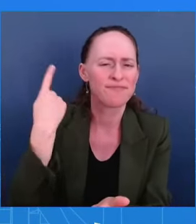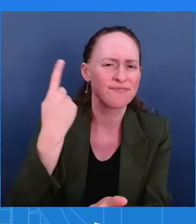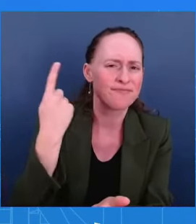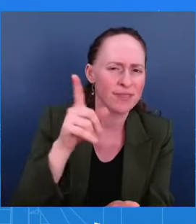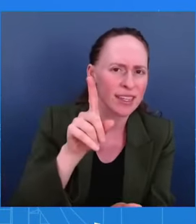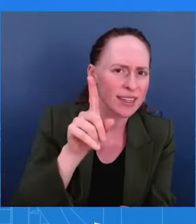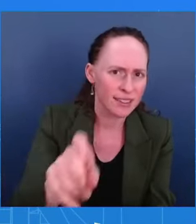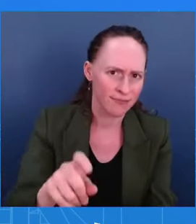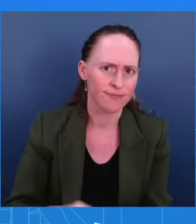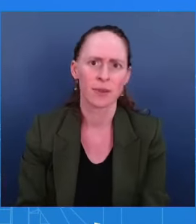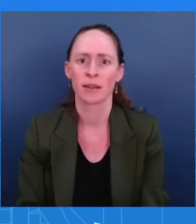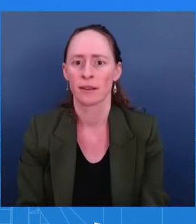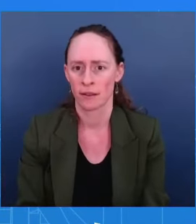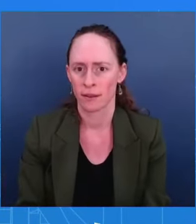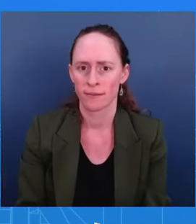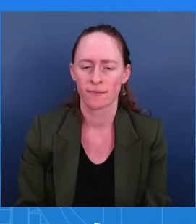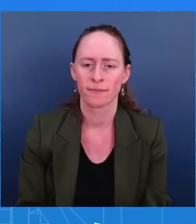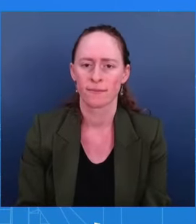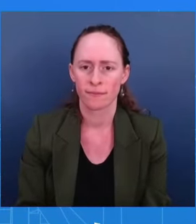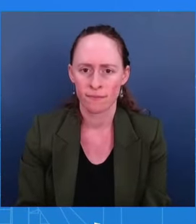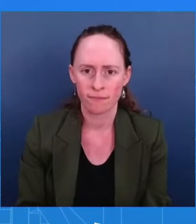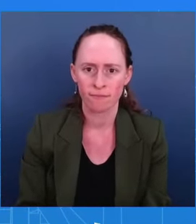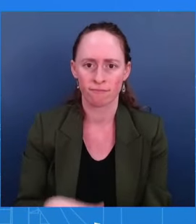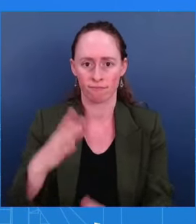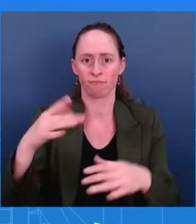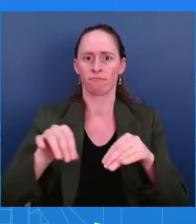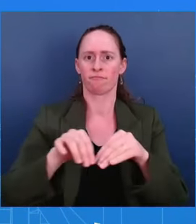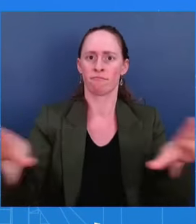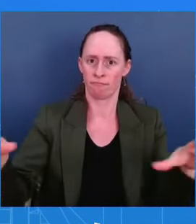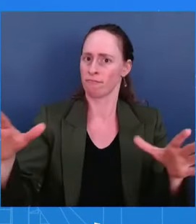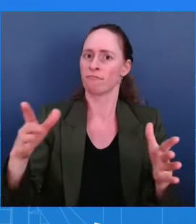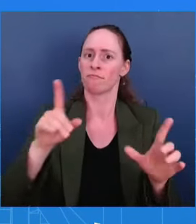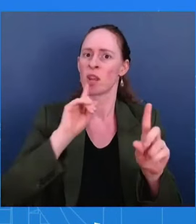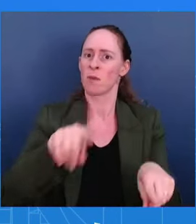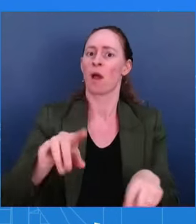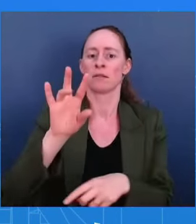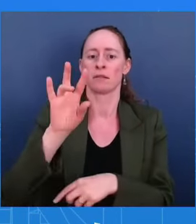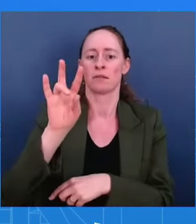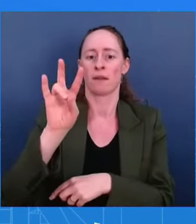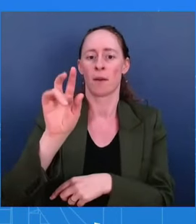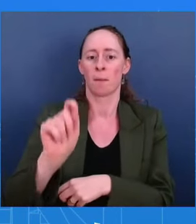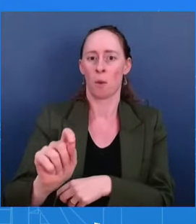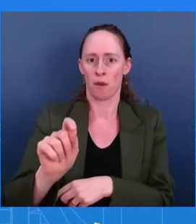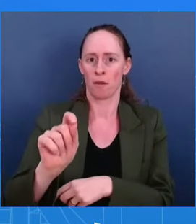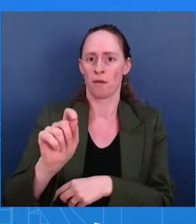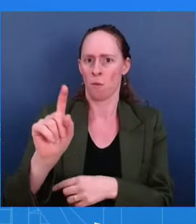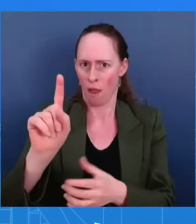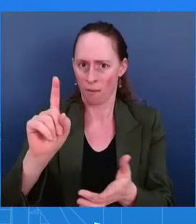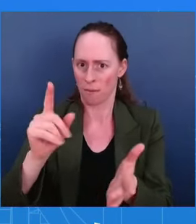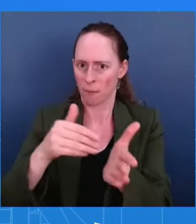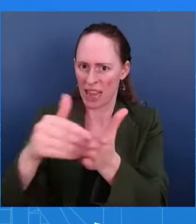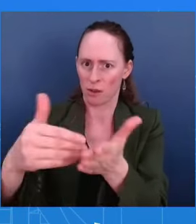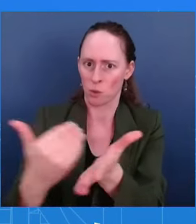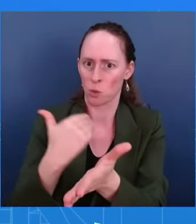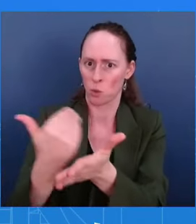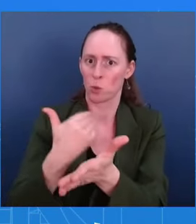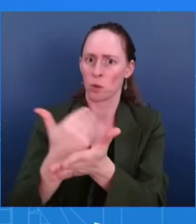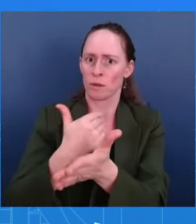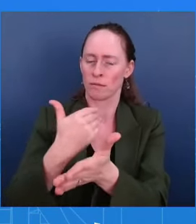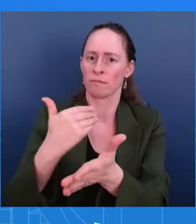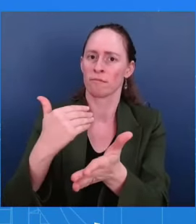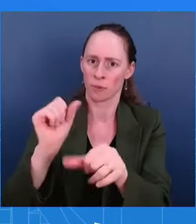in this country but the revisions in that number showed that the layoffs have been revised up last month, 62,000, 1.6 million.